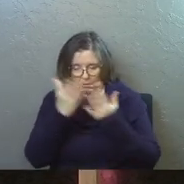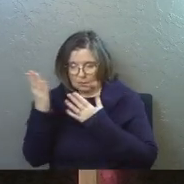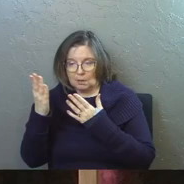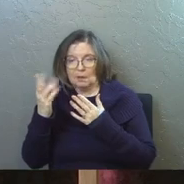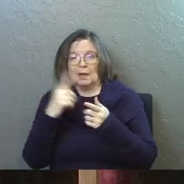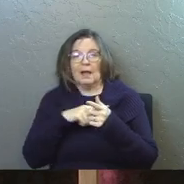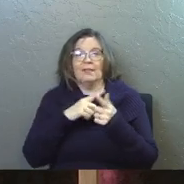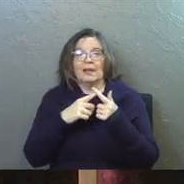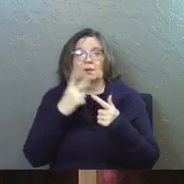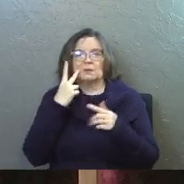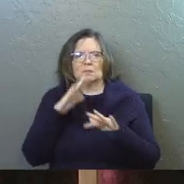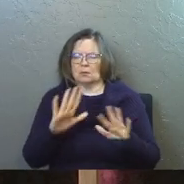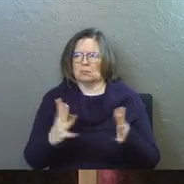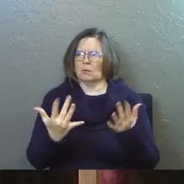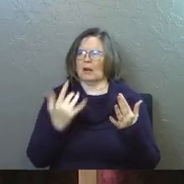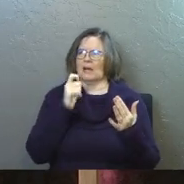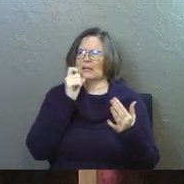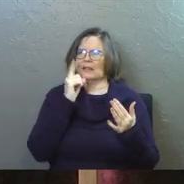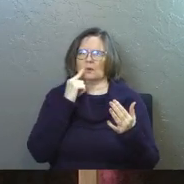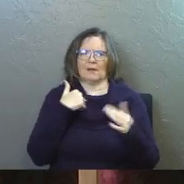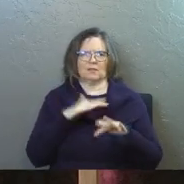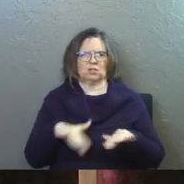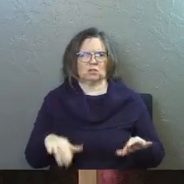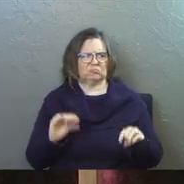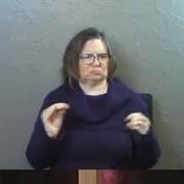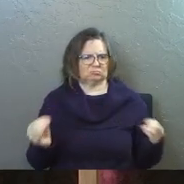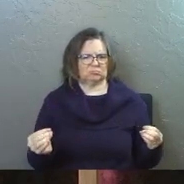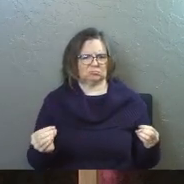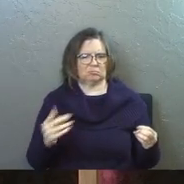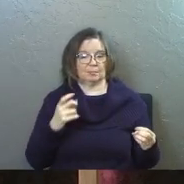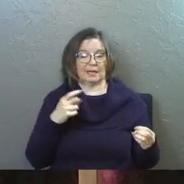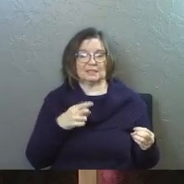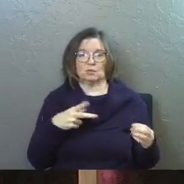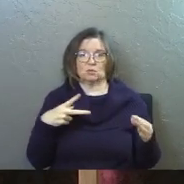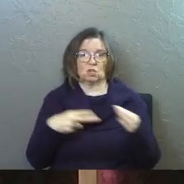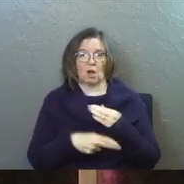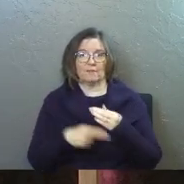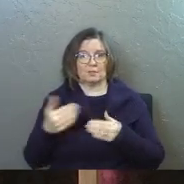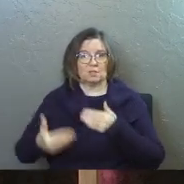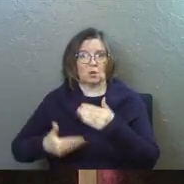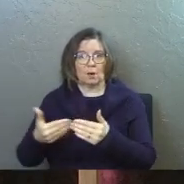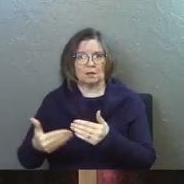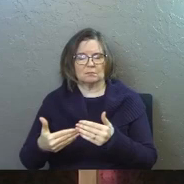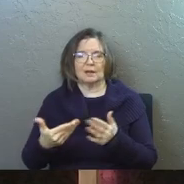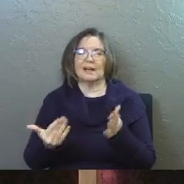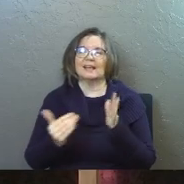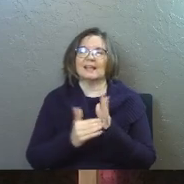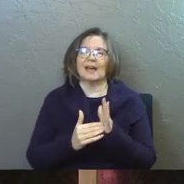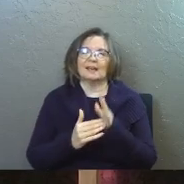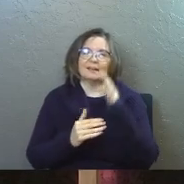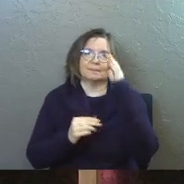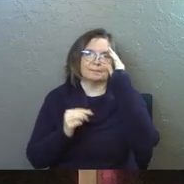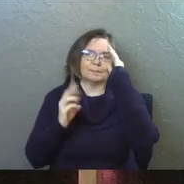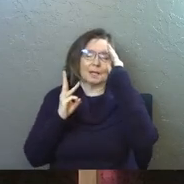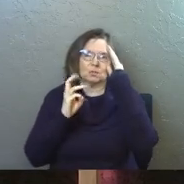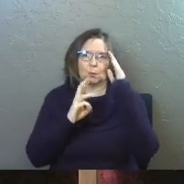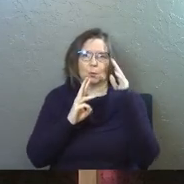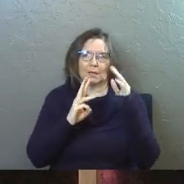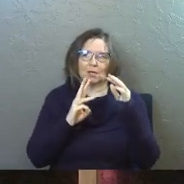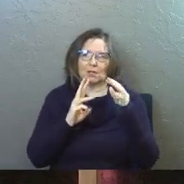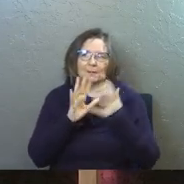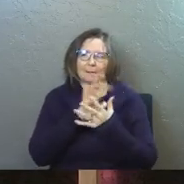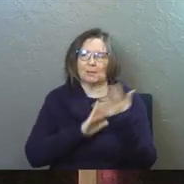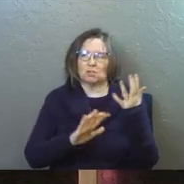he shall see his offspring. Wait a second. I didn't think we were going to have any offspring, right? Because he was cut off from his generation. Again, it's a, it's a weird little